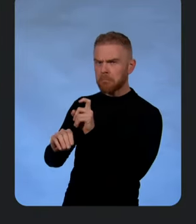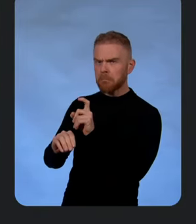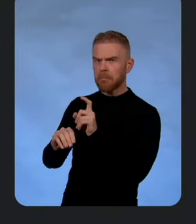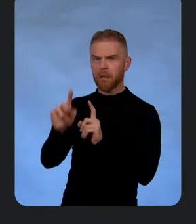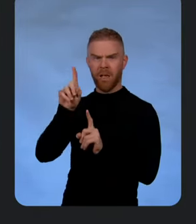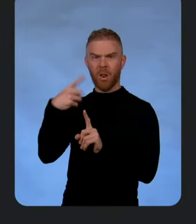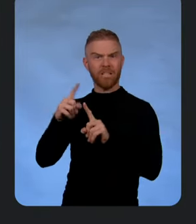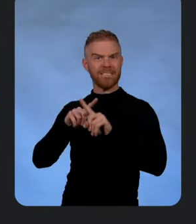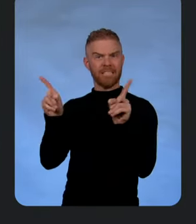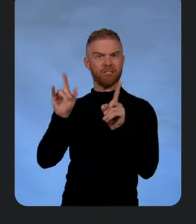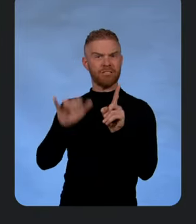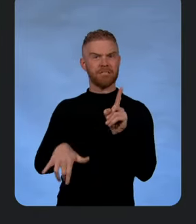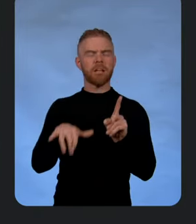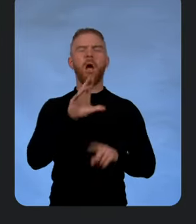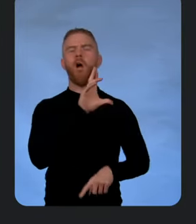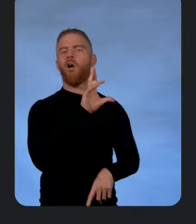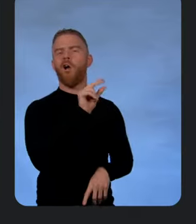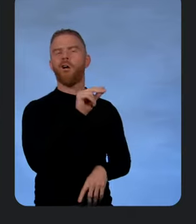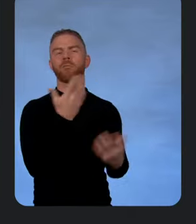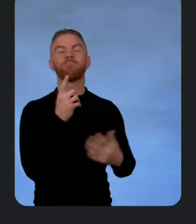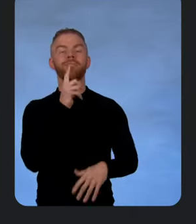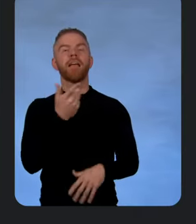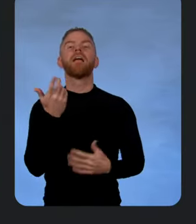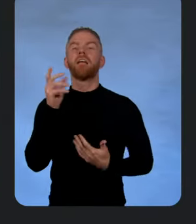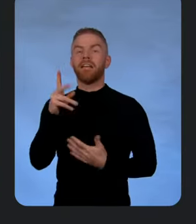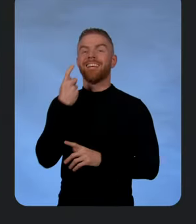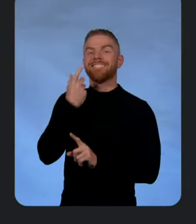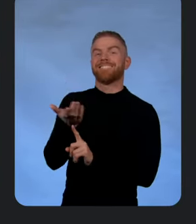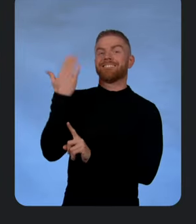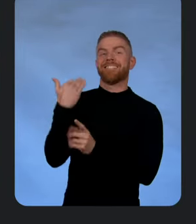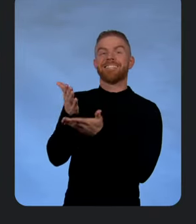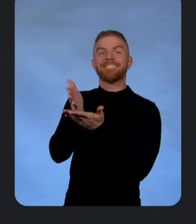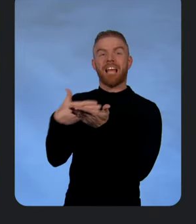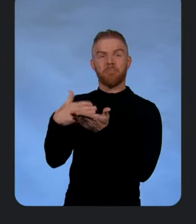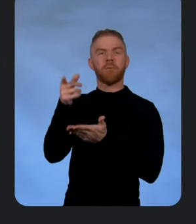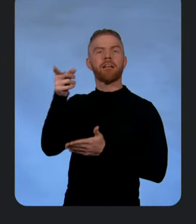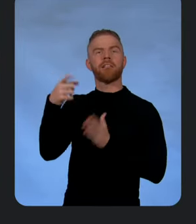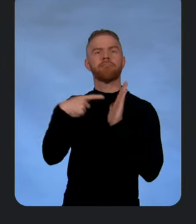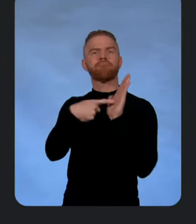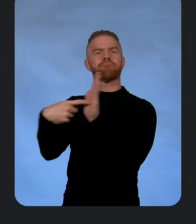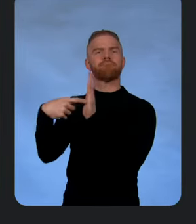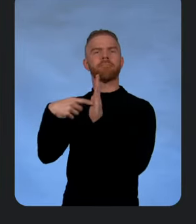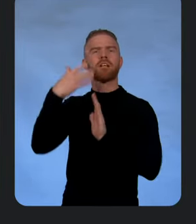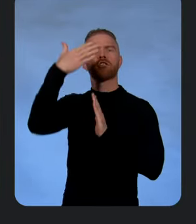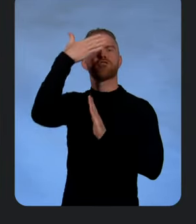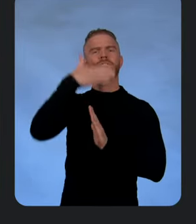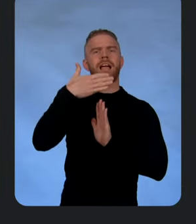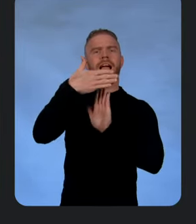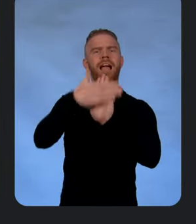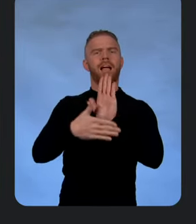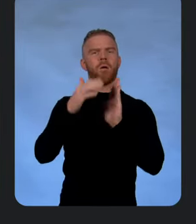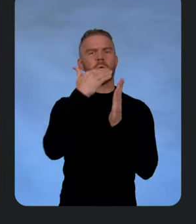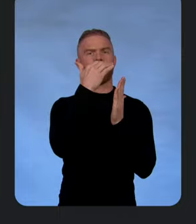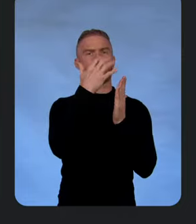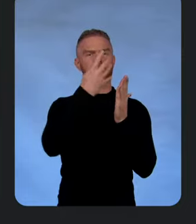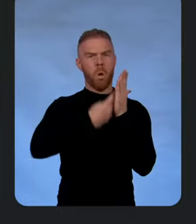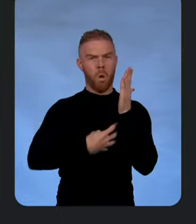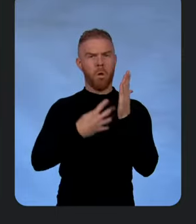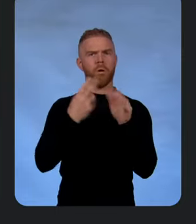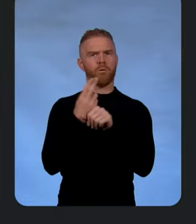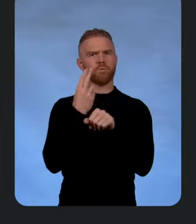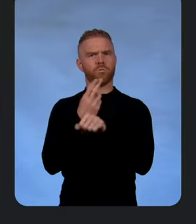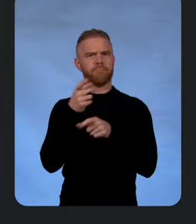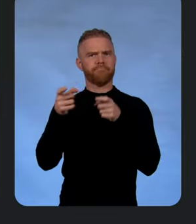Okay. Anyway, in that previous segment, we saw that some front-end code talked to a fully managed Gemini endpoint. That's what we were messing around with. But